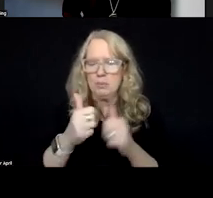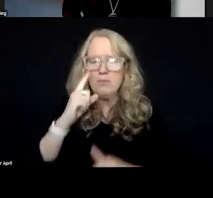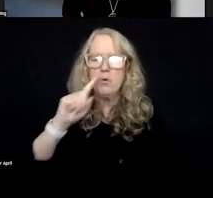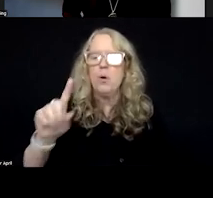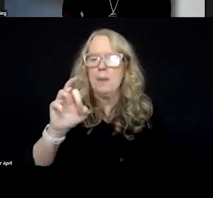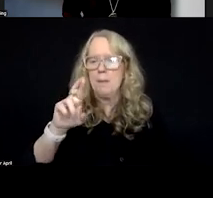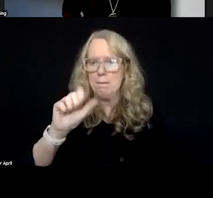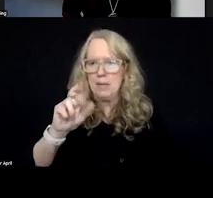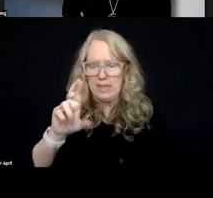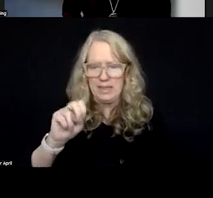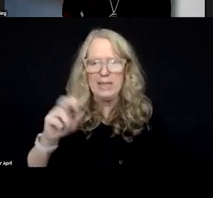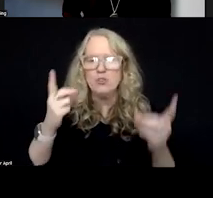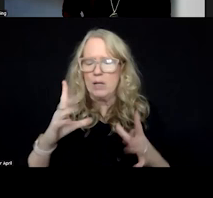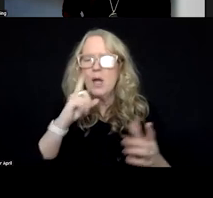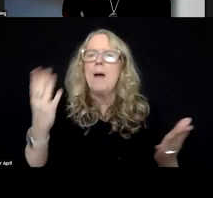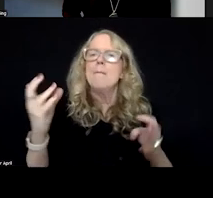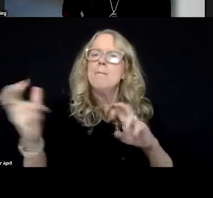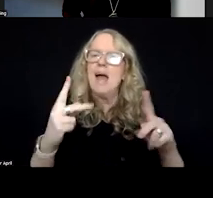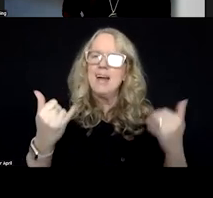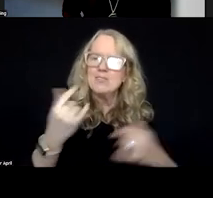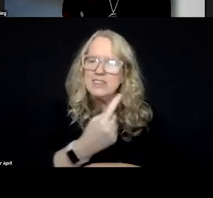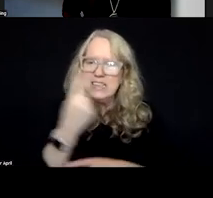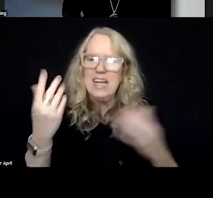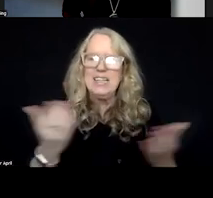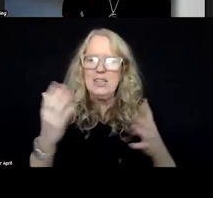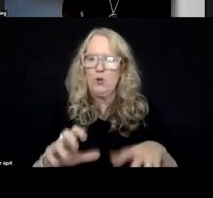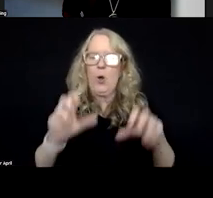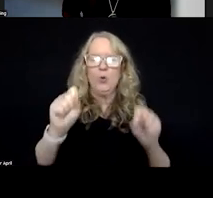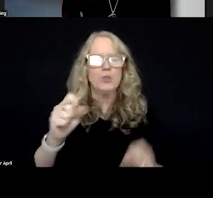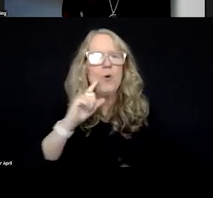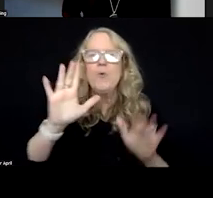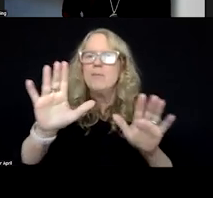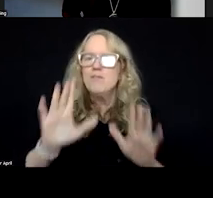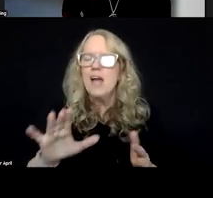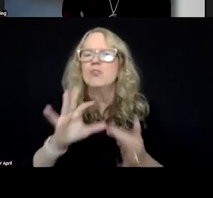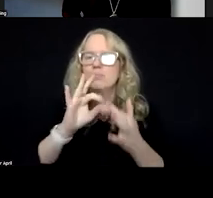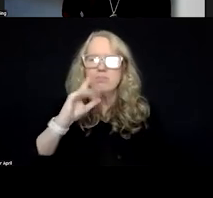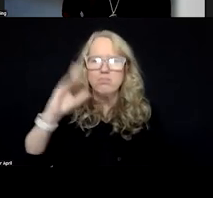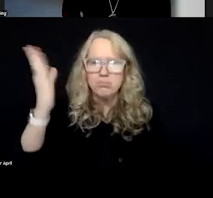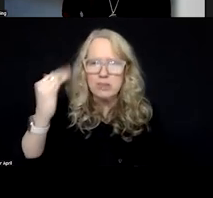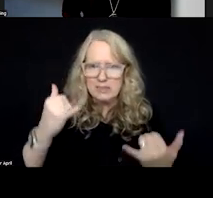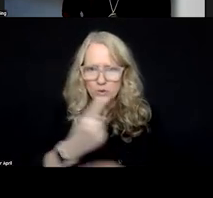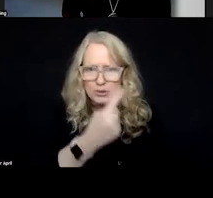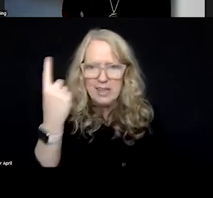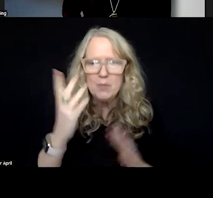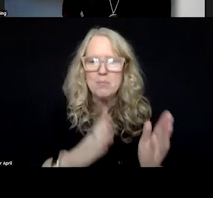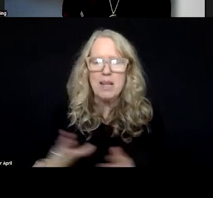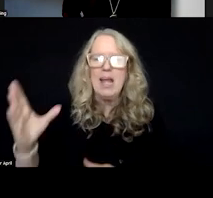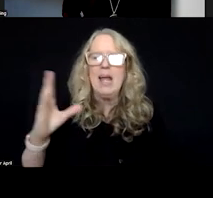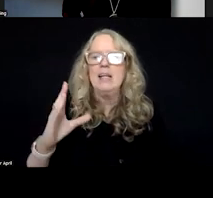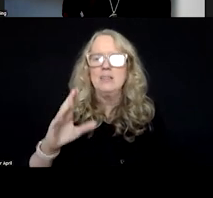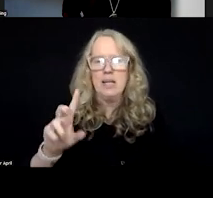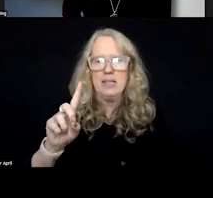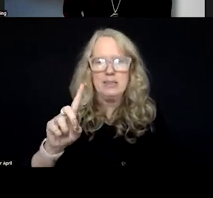Directors, and I am delighted to be back as your host for today. We have a fabulous featured presentation lined up with Damali